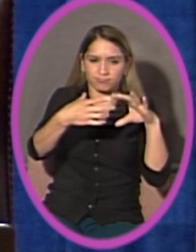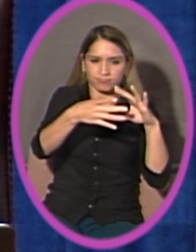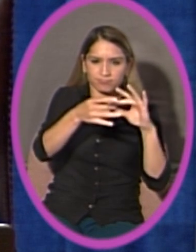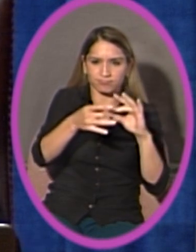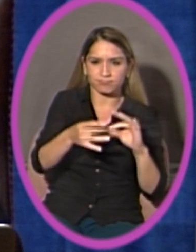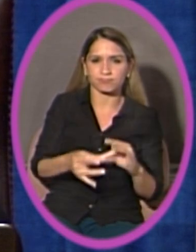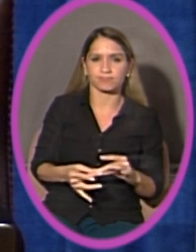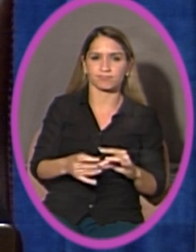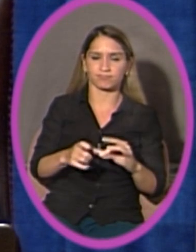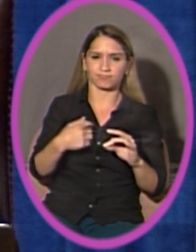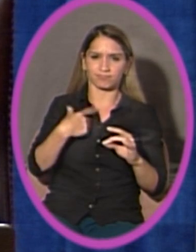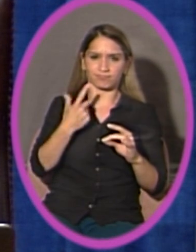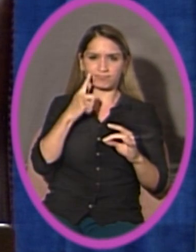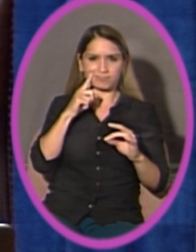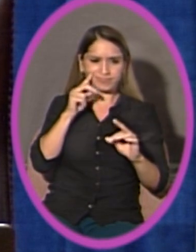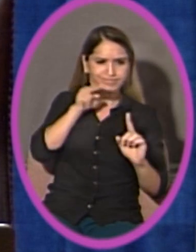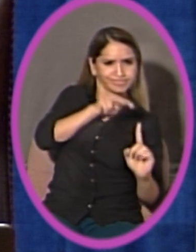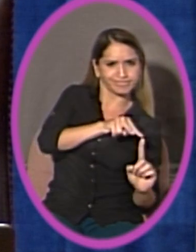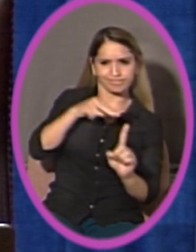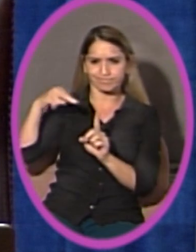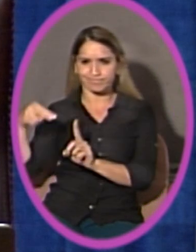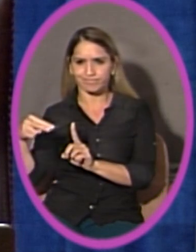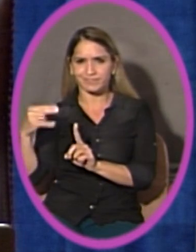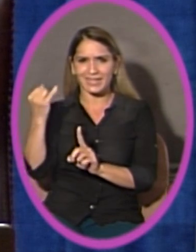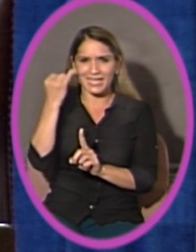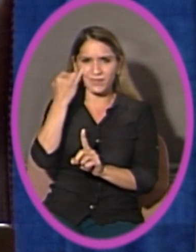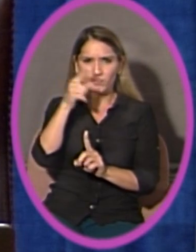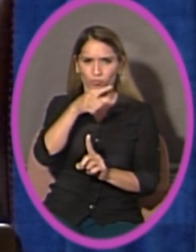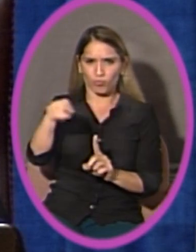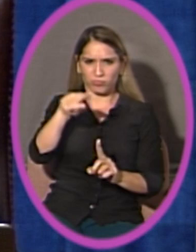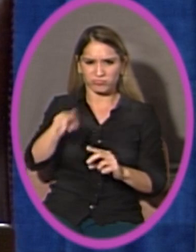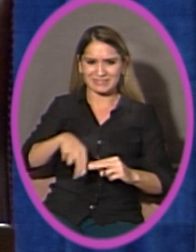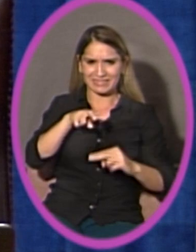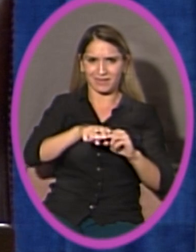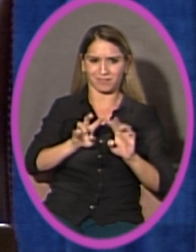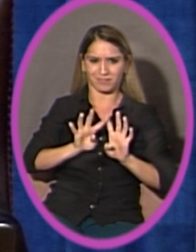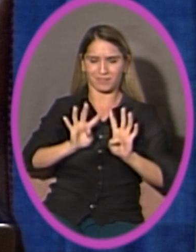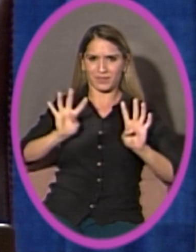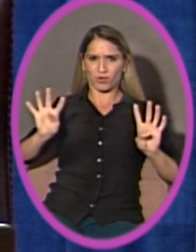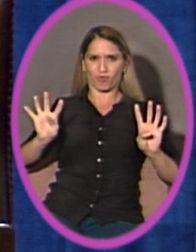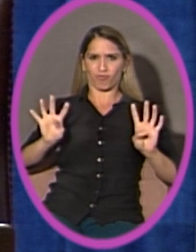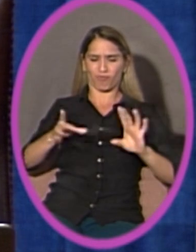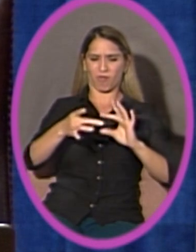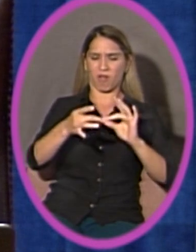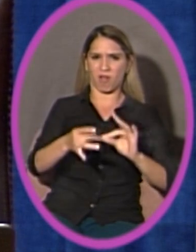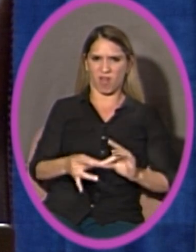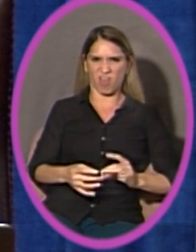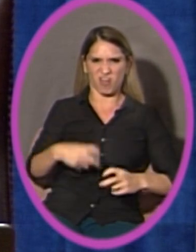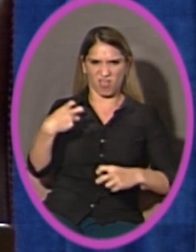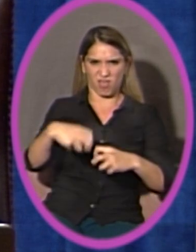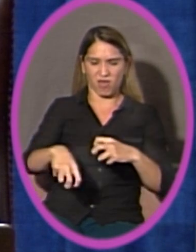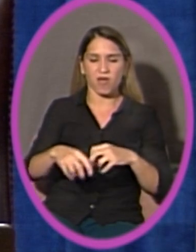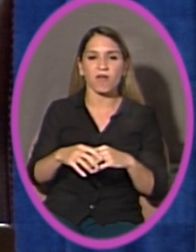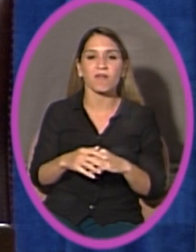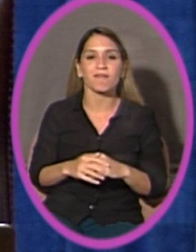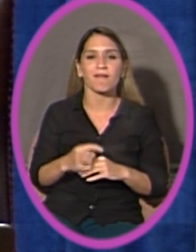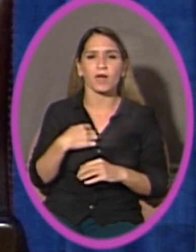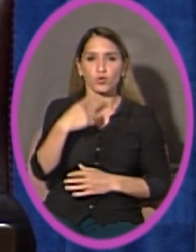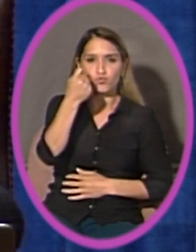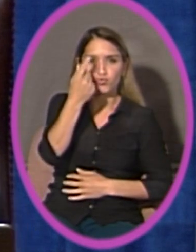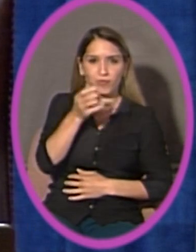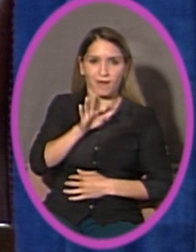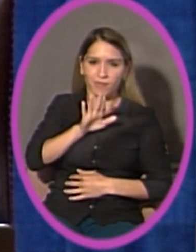you're publicly sitting up here. I understand the ability and the desire